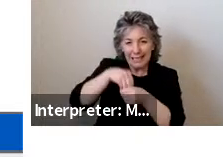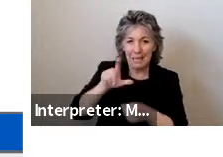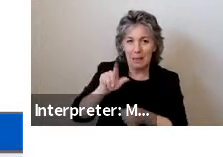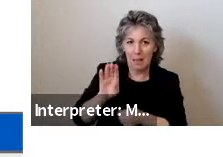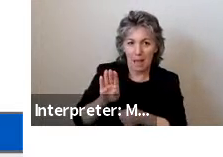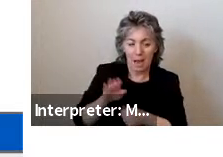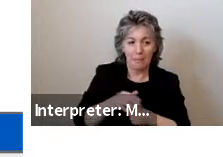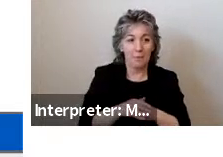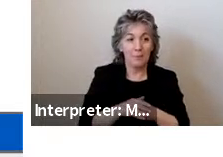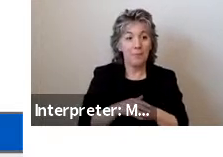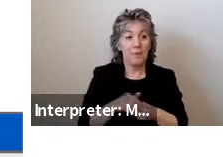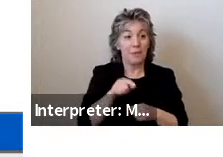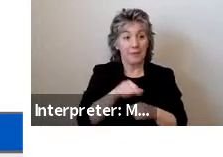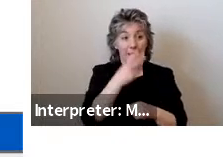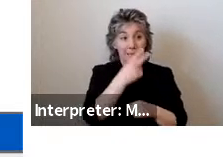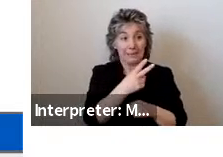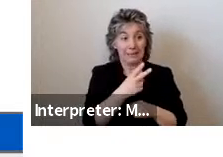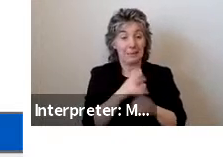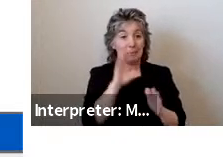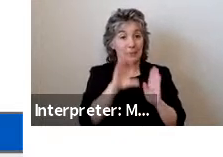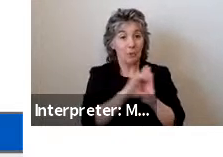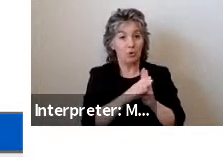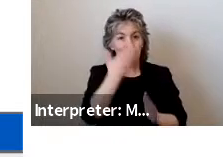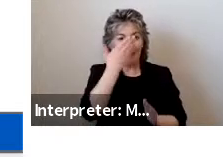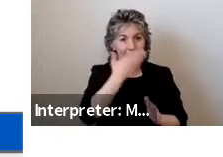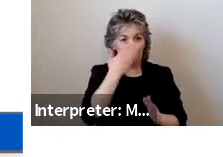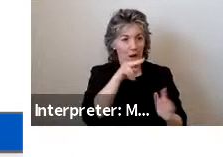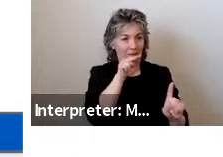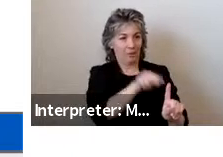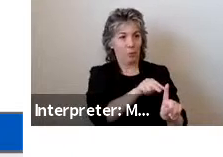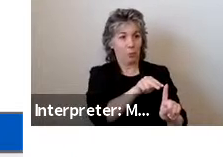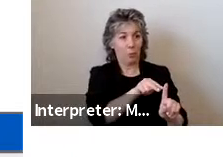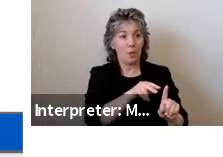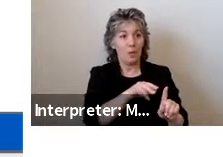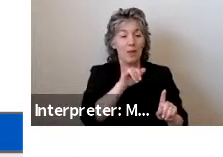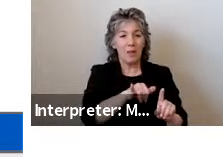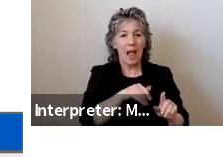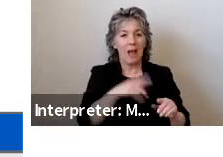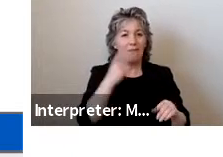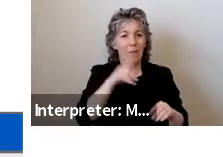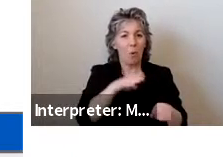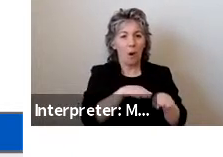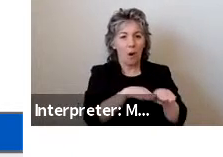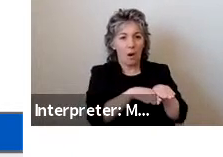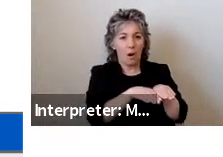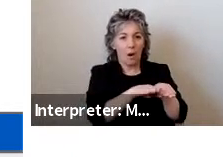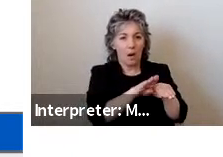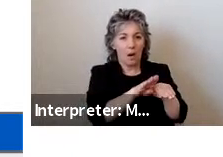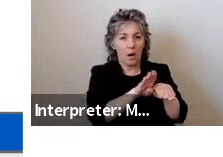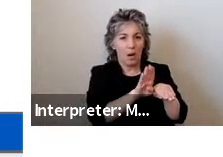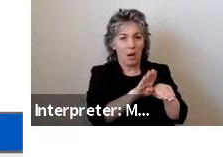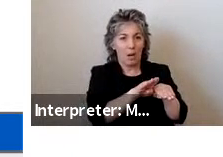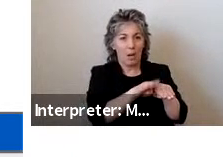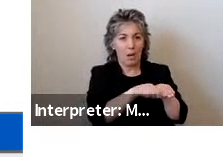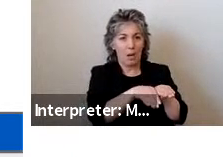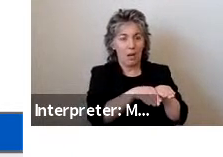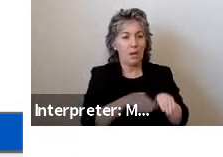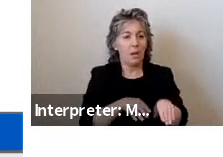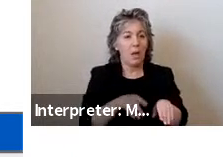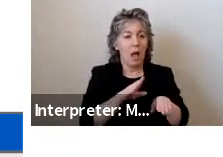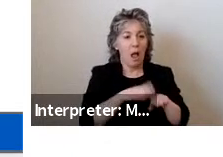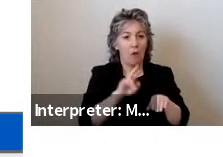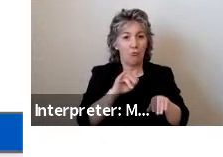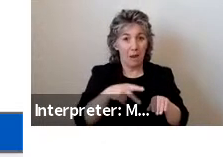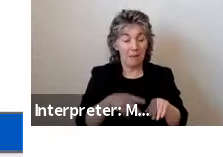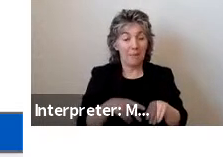include a frontal view of the segmented ramp, the apparatus used to adjust the height conditions of the ramp, a manual wheelchair